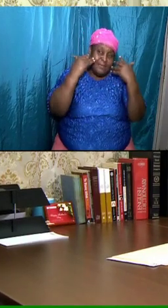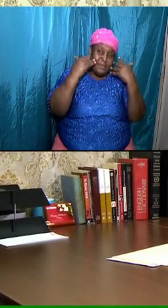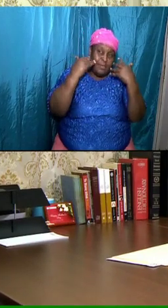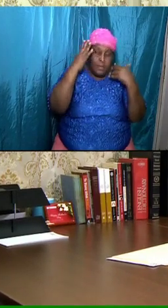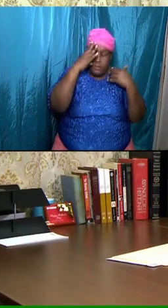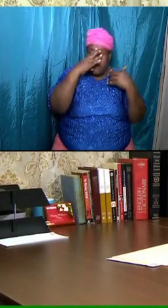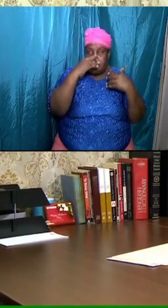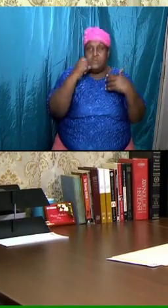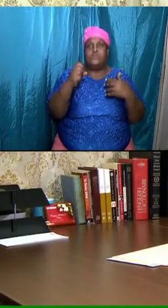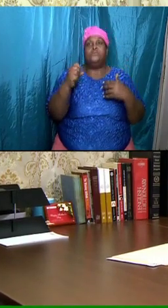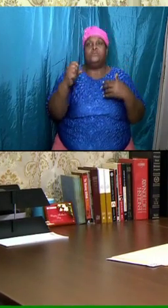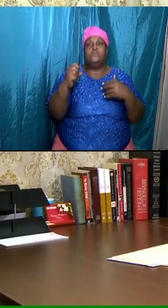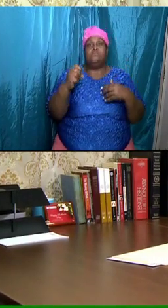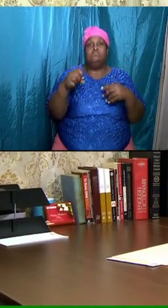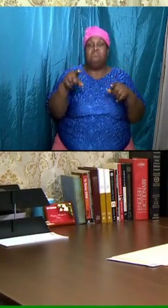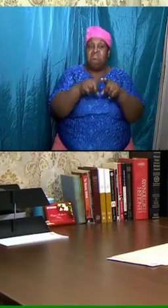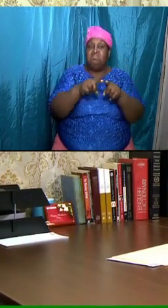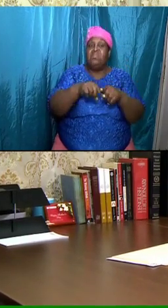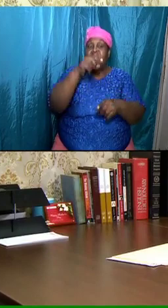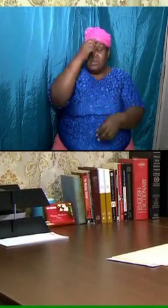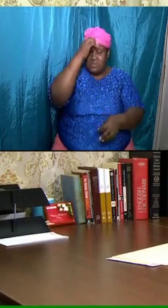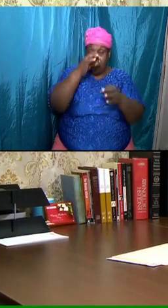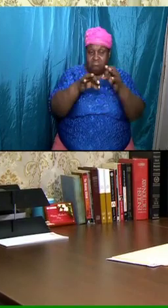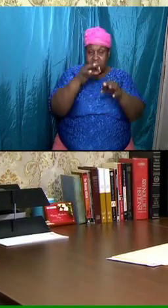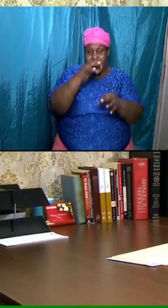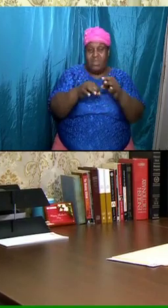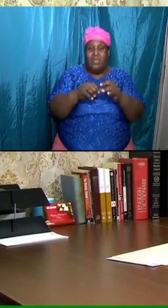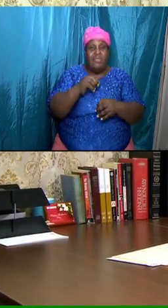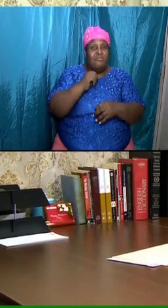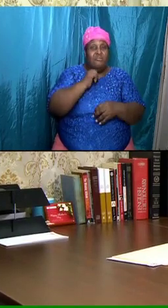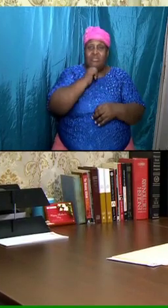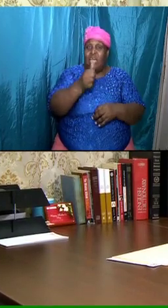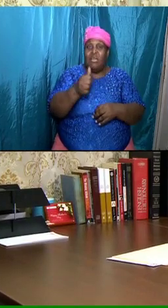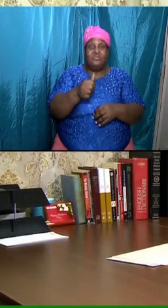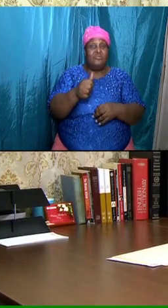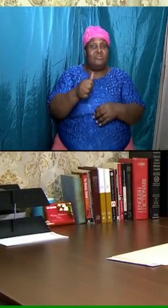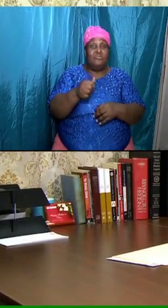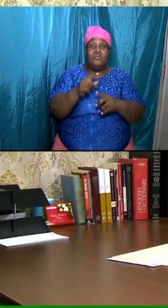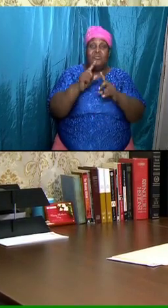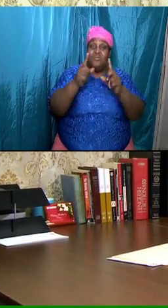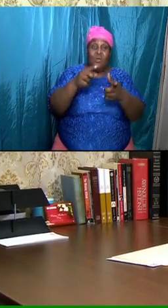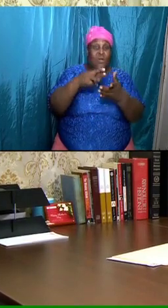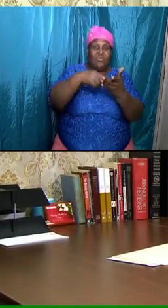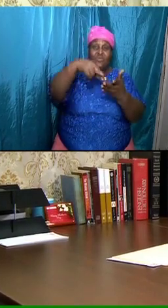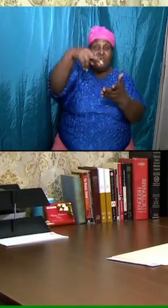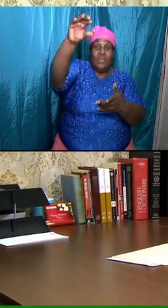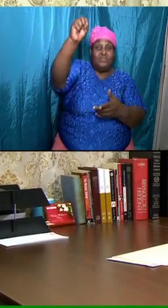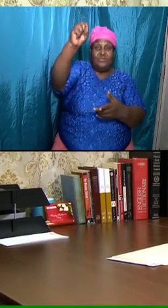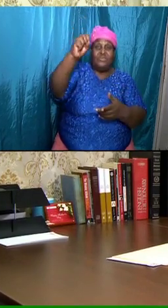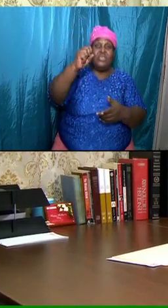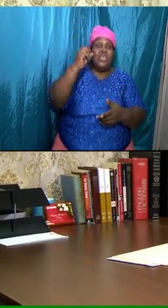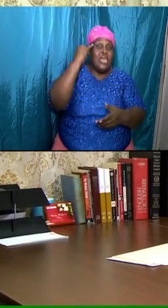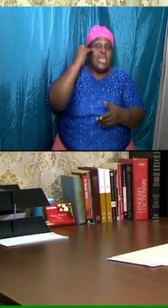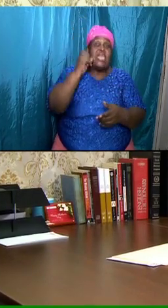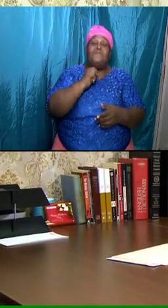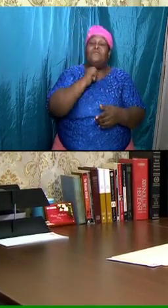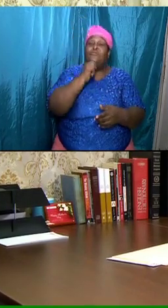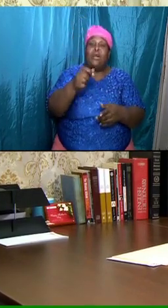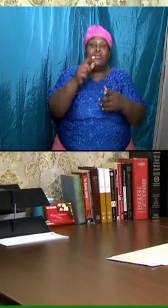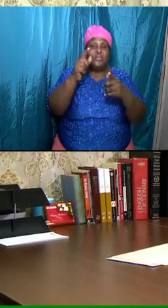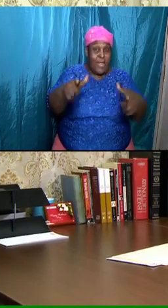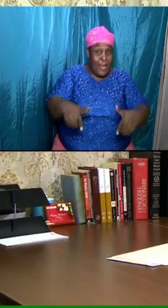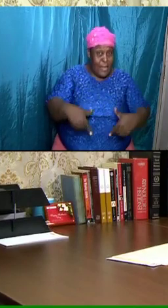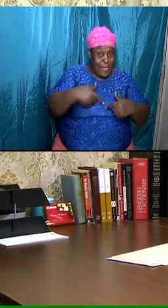We're not going to make it if we're not living the life. Holiness unto the Lord is our watchword